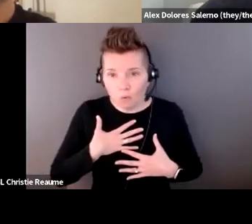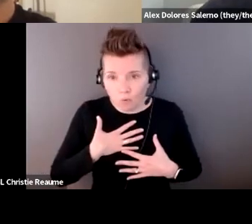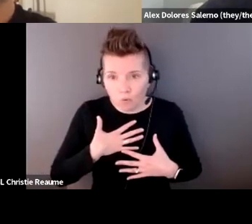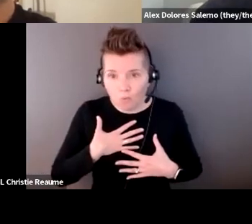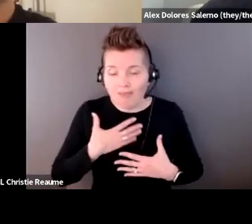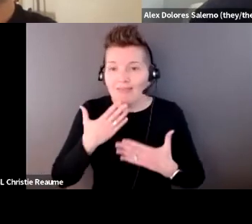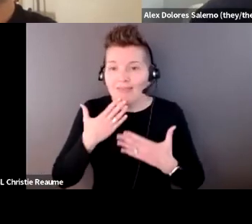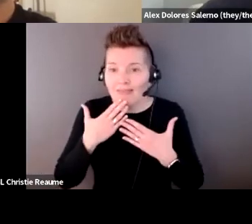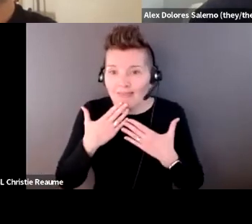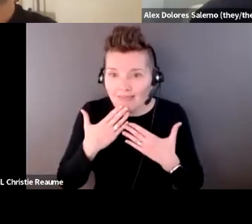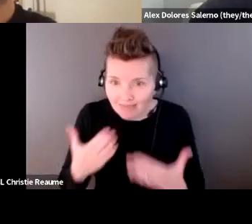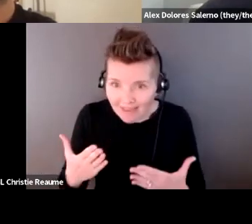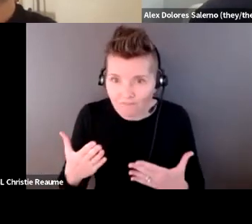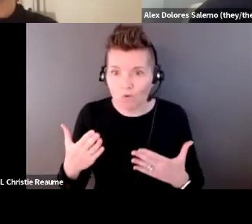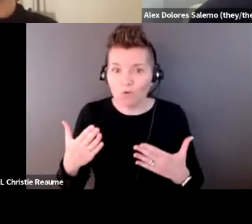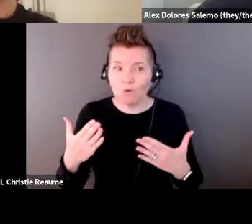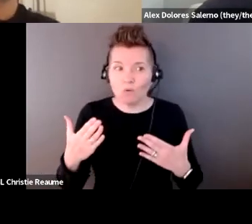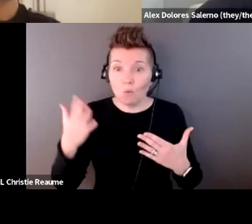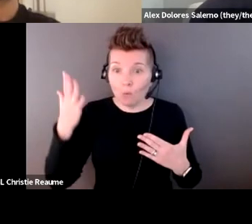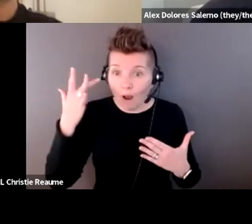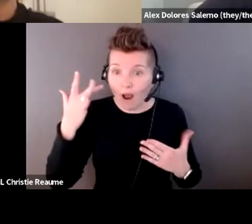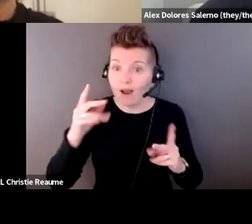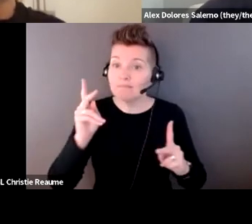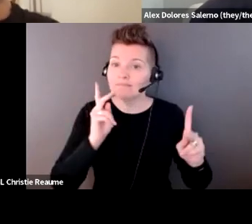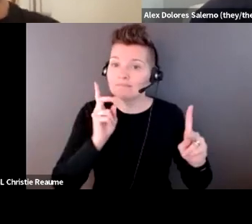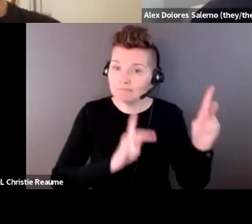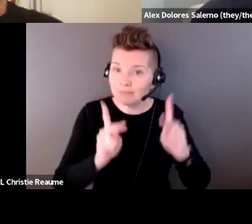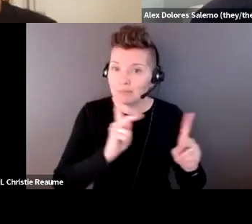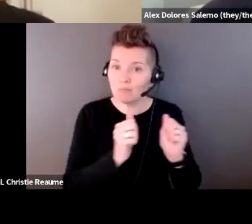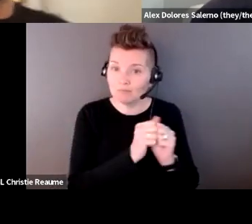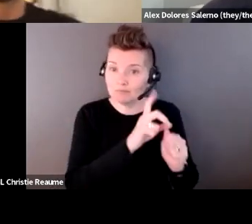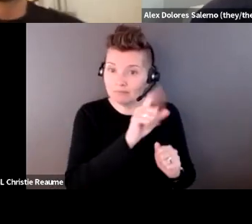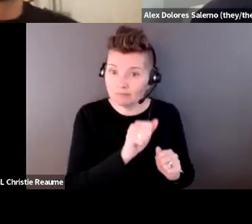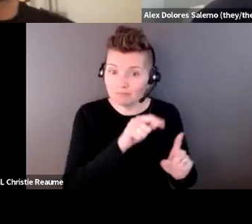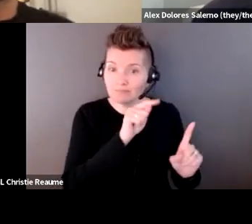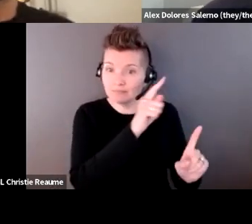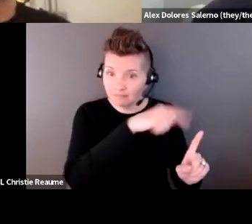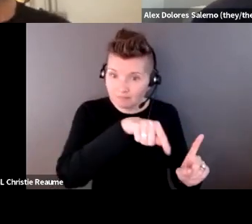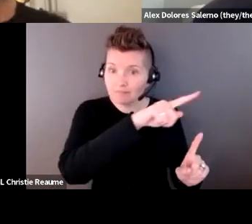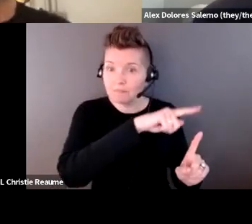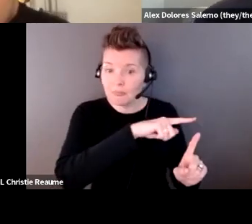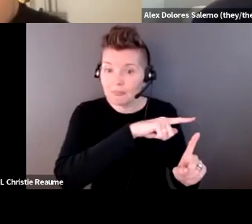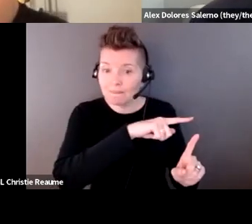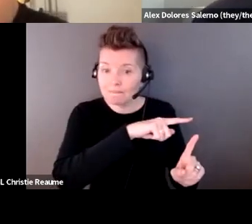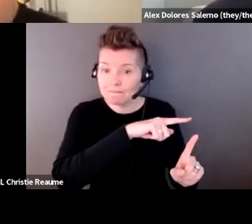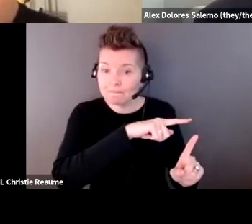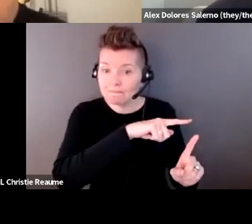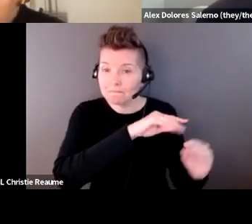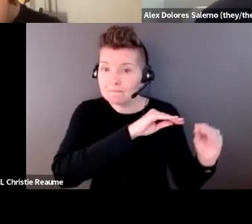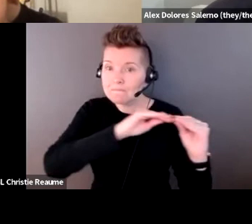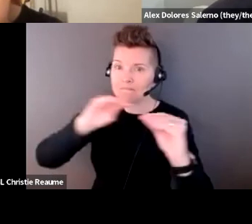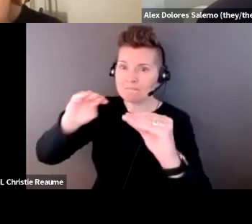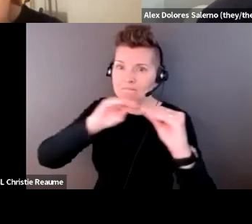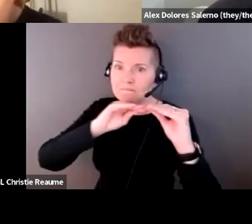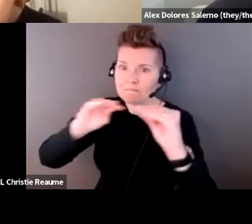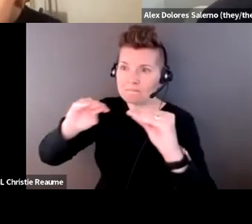want to acknowledge that it's disabled people who institute or who have been teaching institutions on